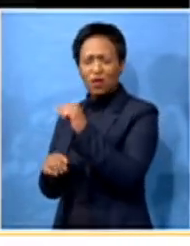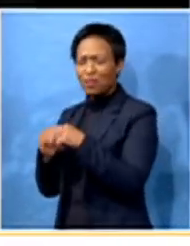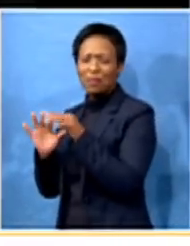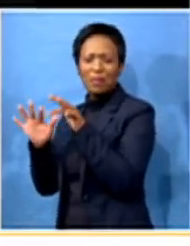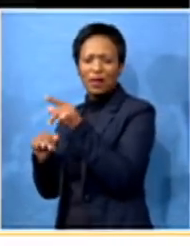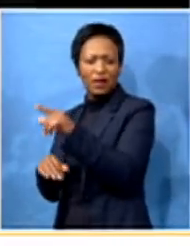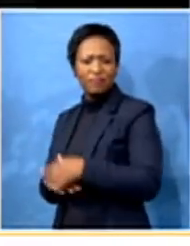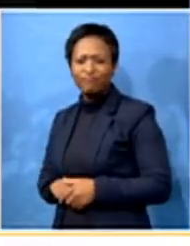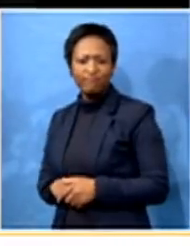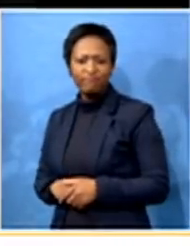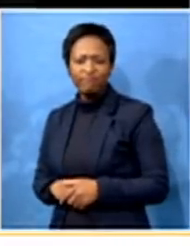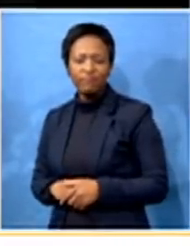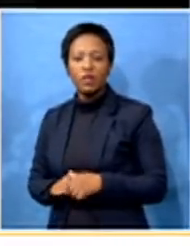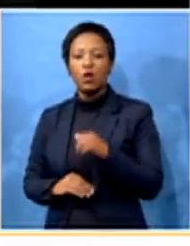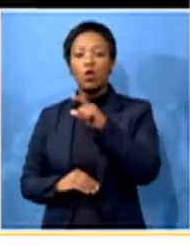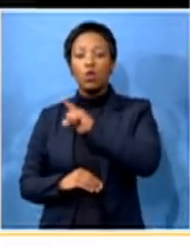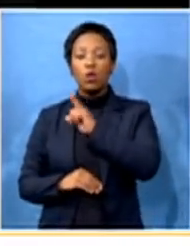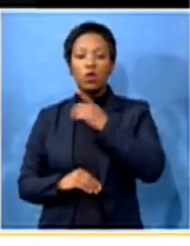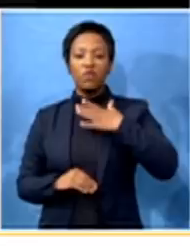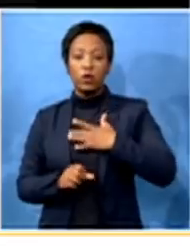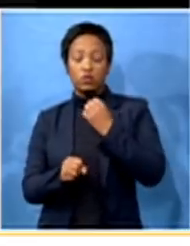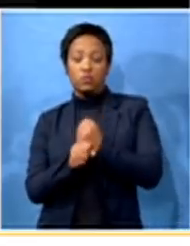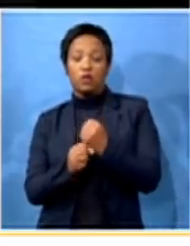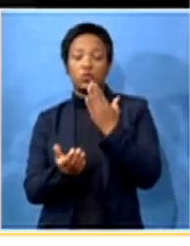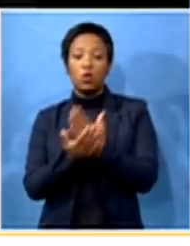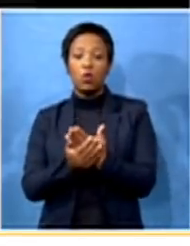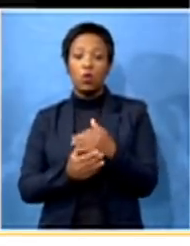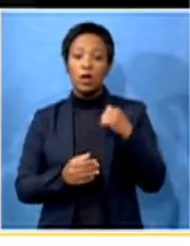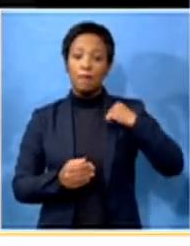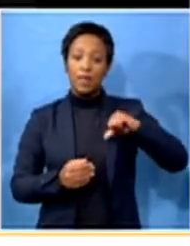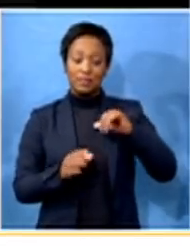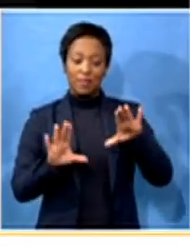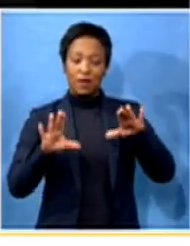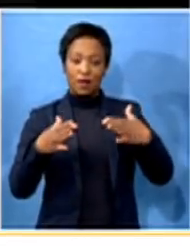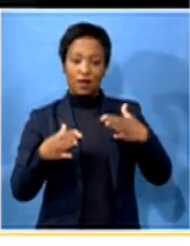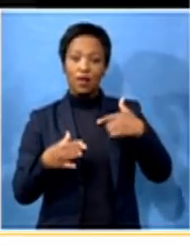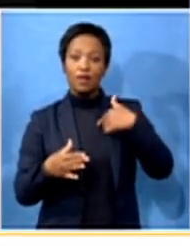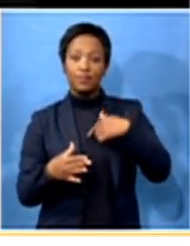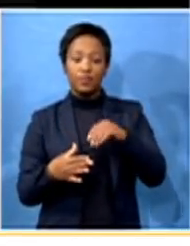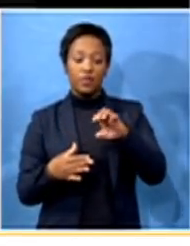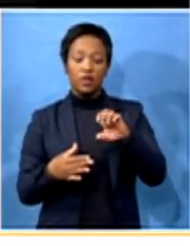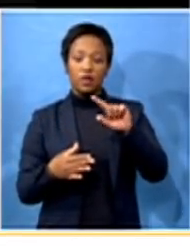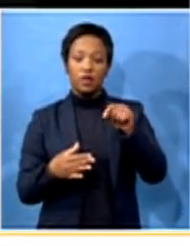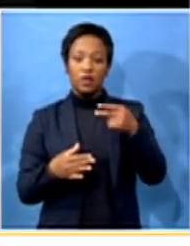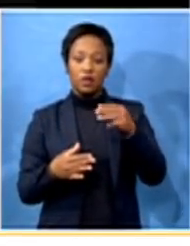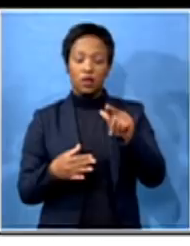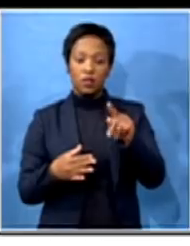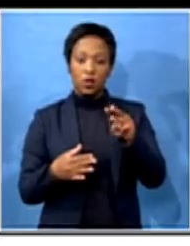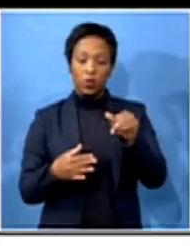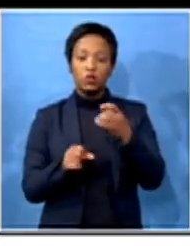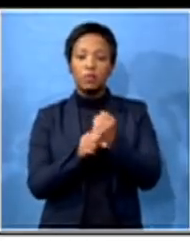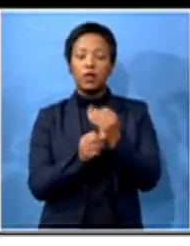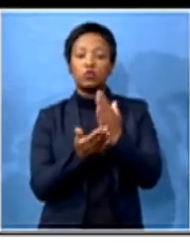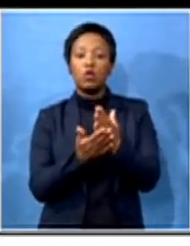we want to ensure that a Teguini municipality addresses the challenges of poverty, unemployment, and inequality